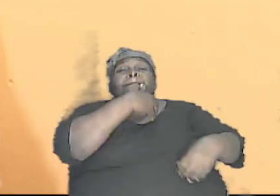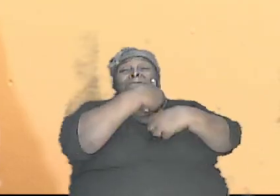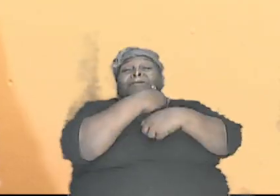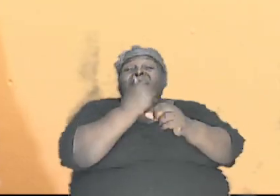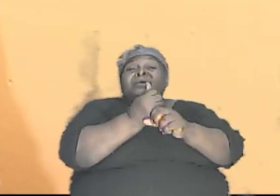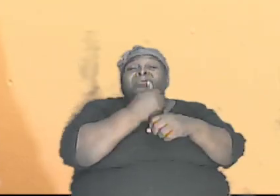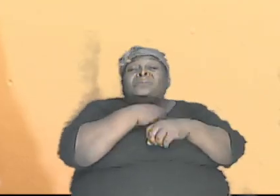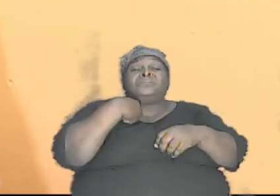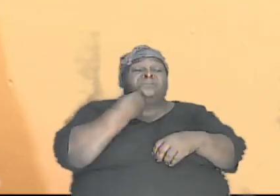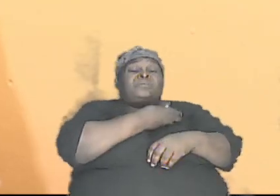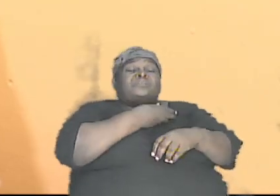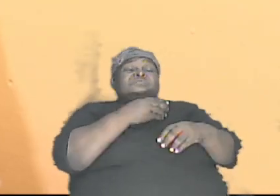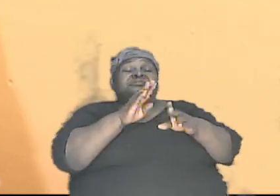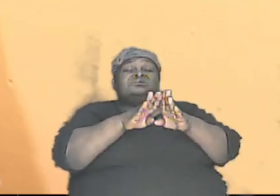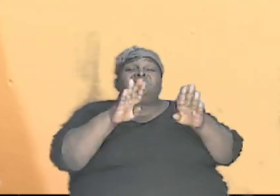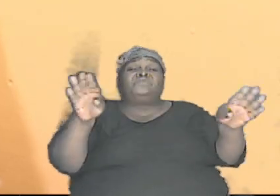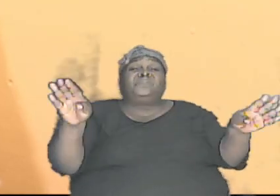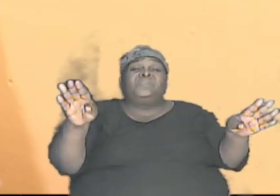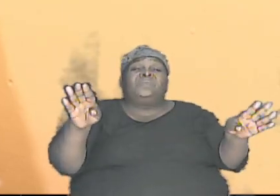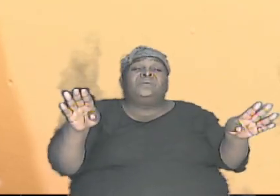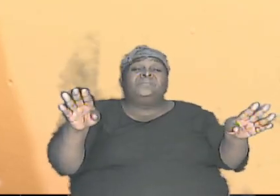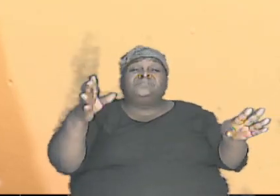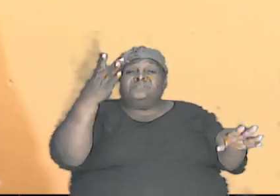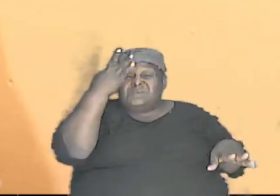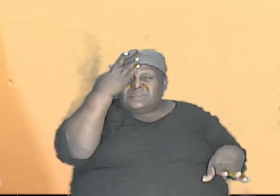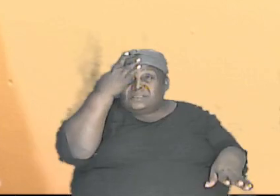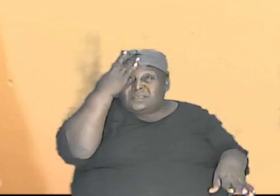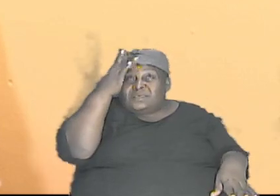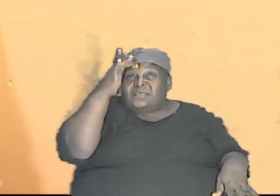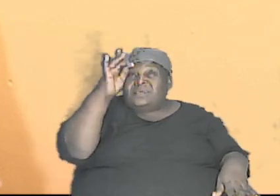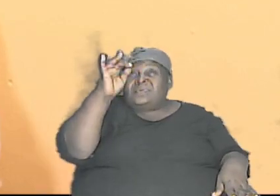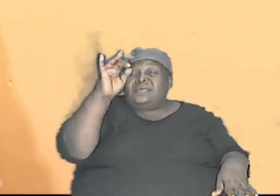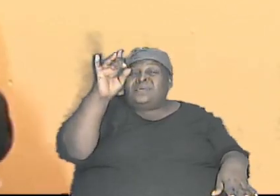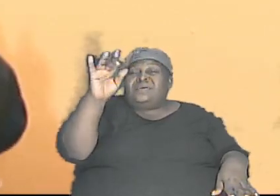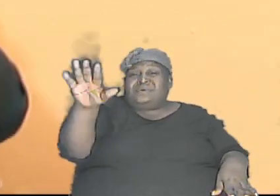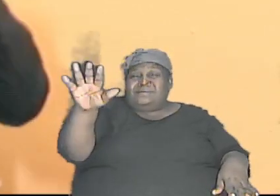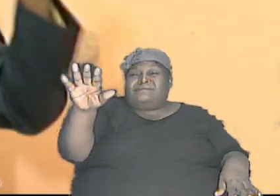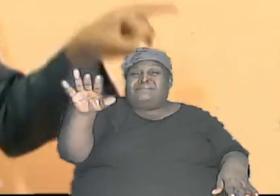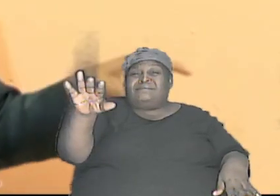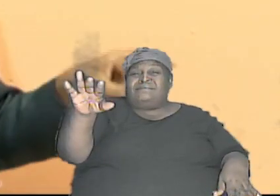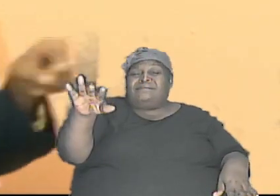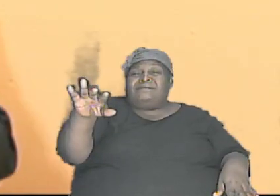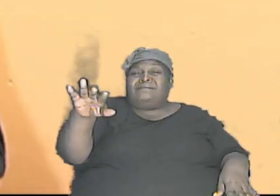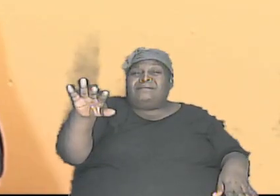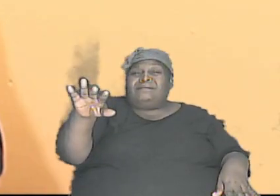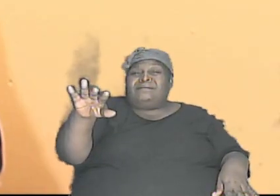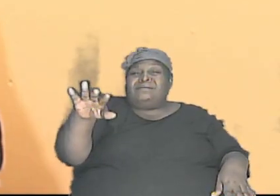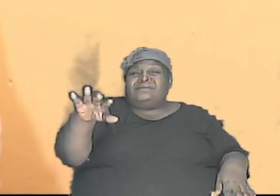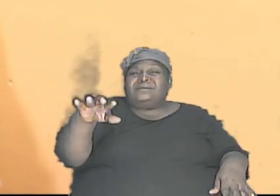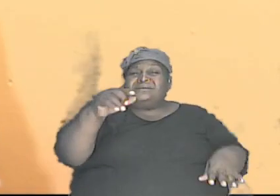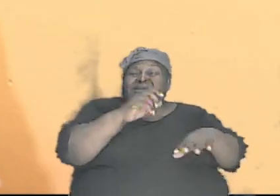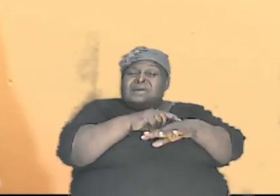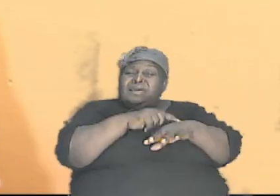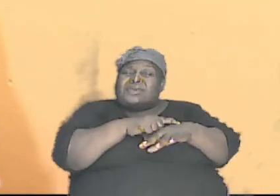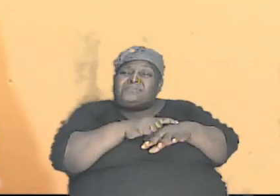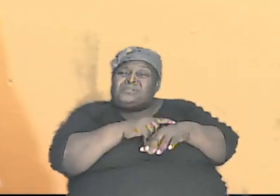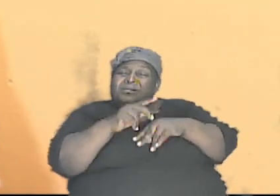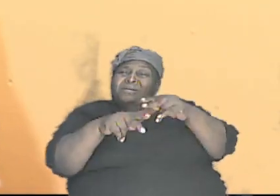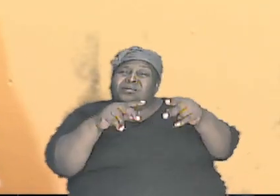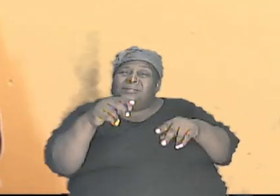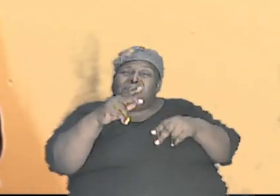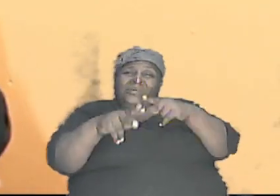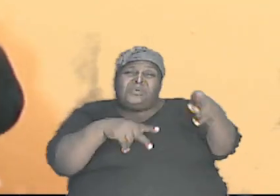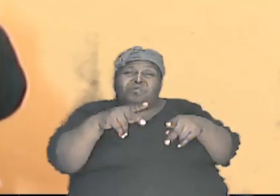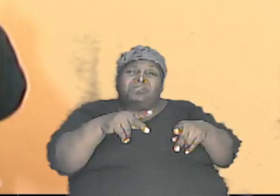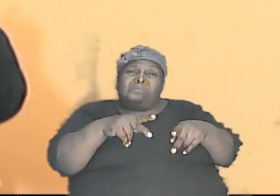us to be different we have the same intellectual capacity there was a time when folks thought that people who